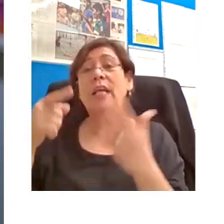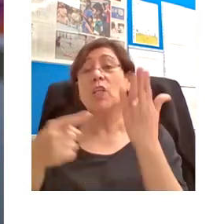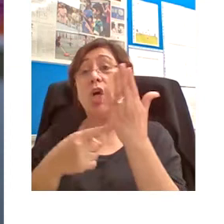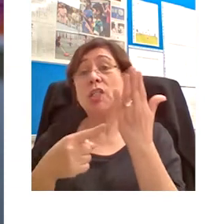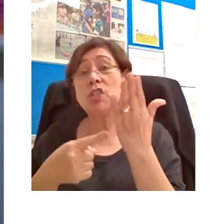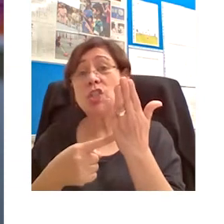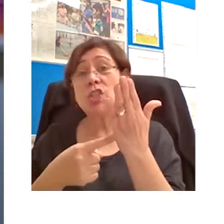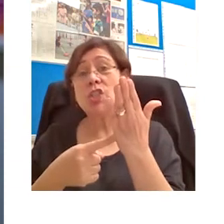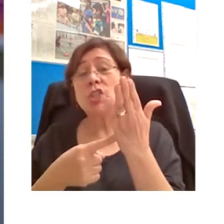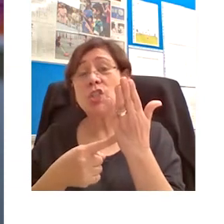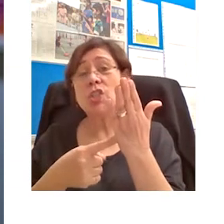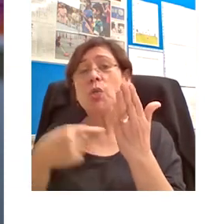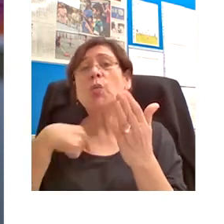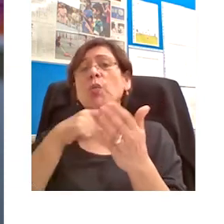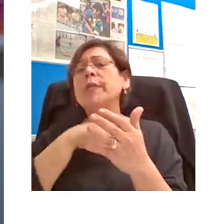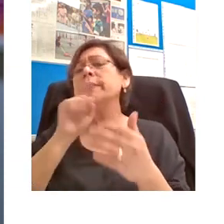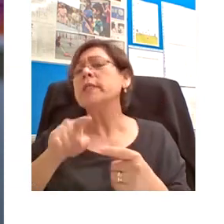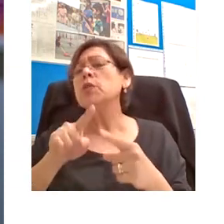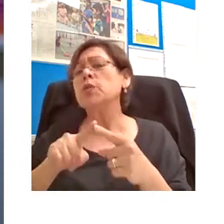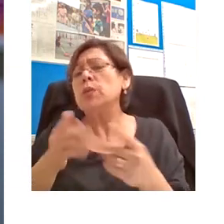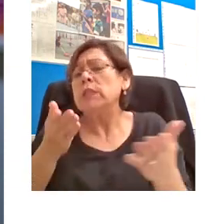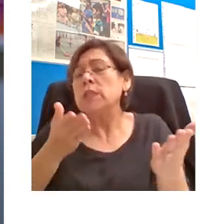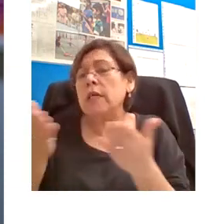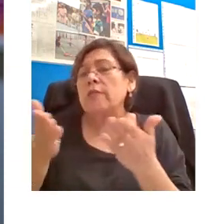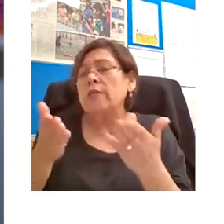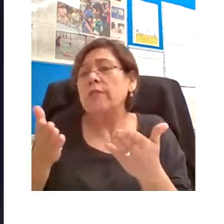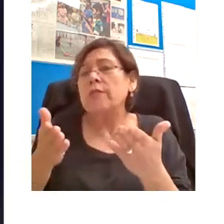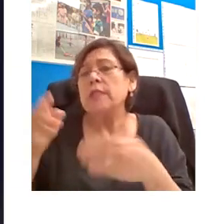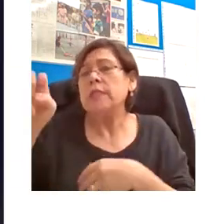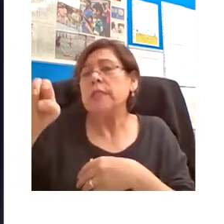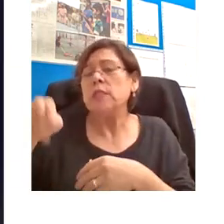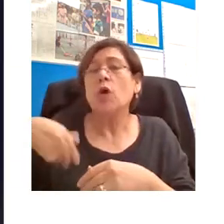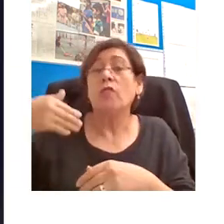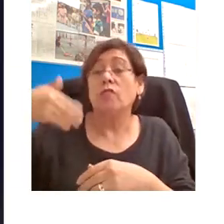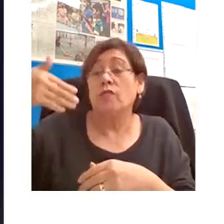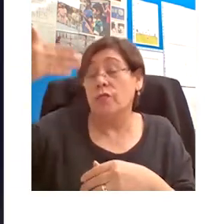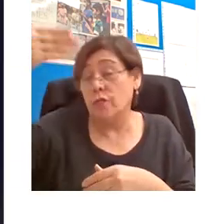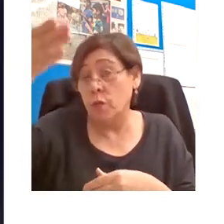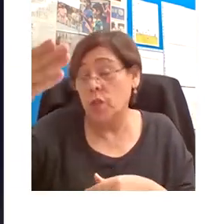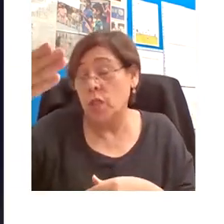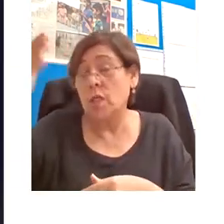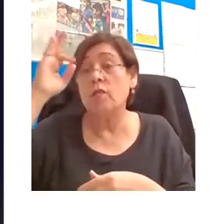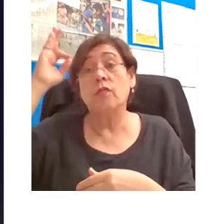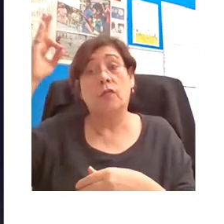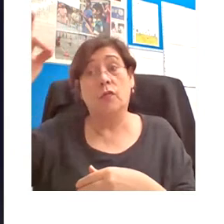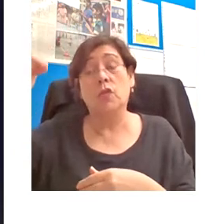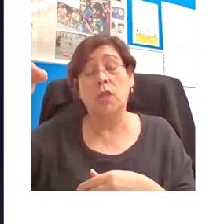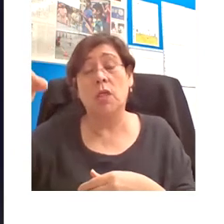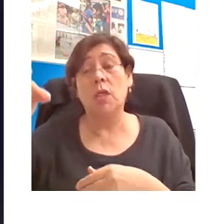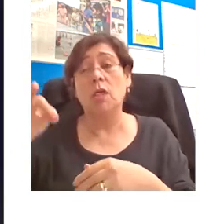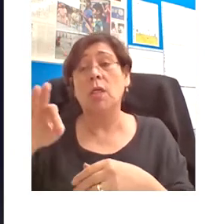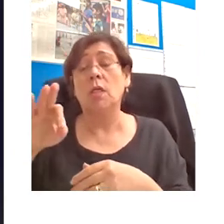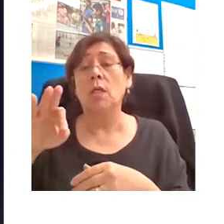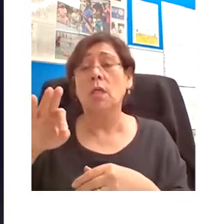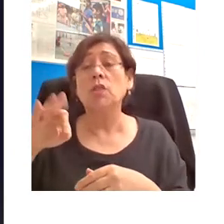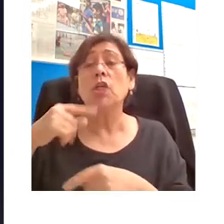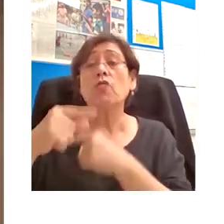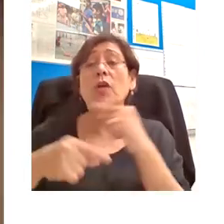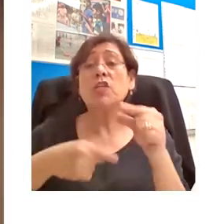all this is to serve the needs of the next generation of students. So, what we'd like to do now is open the floor up to